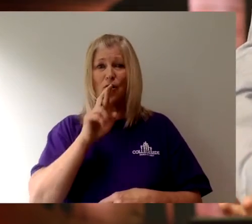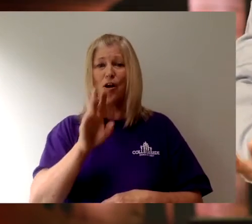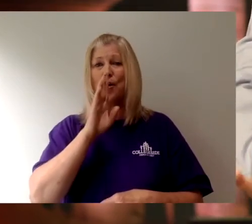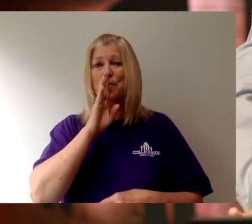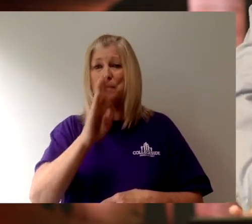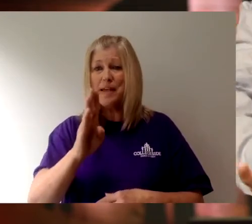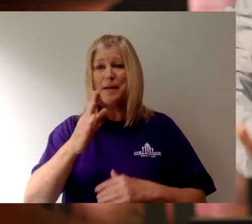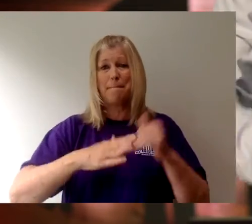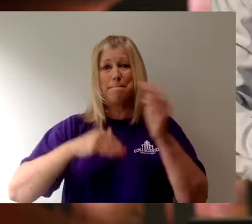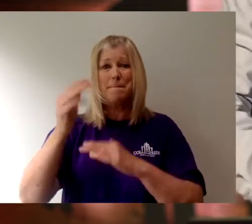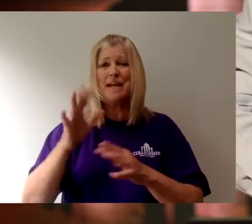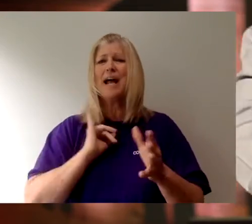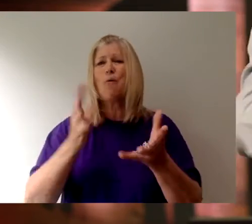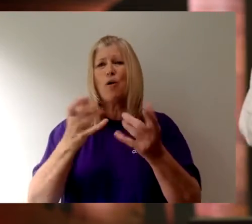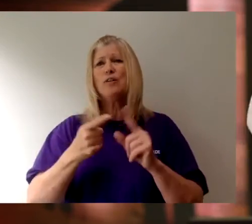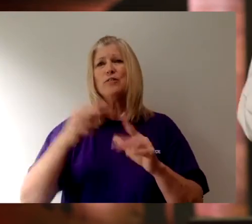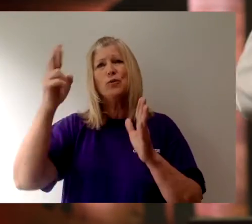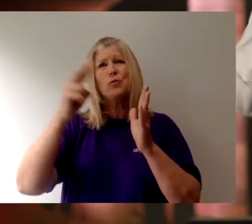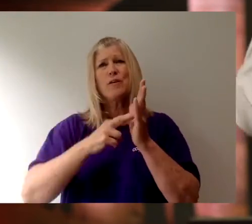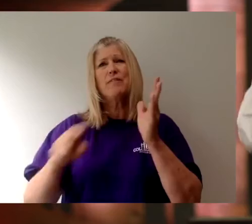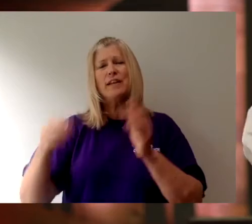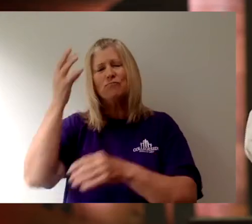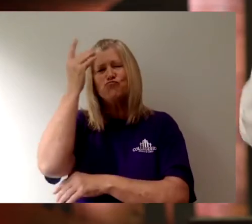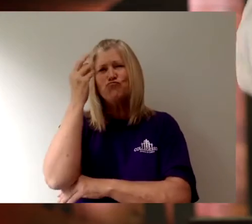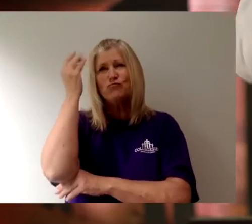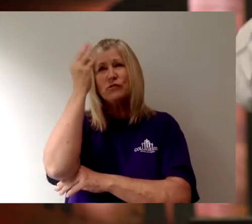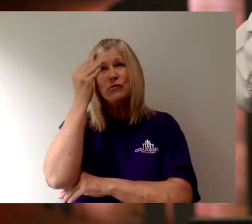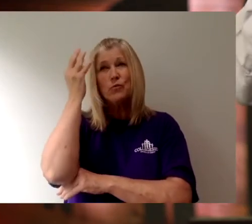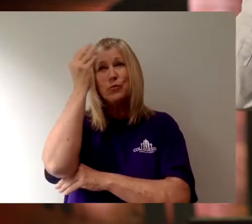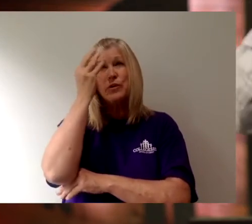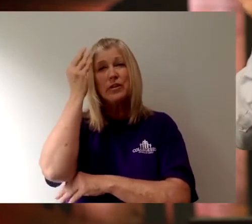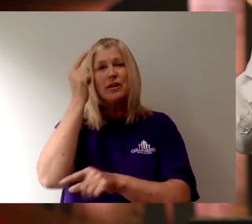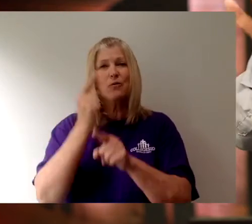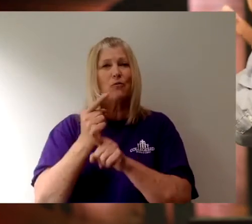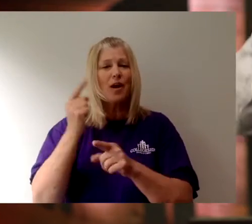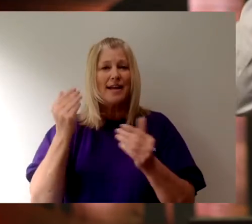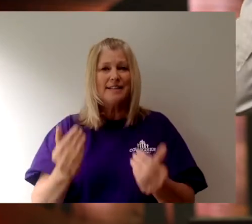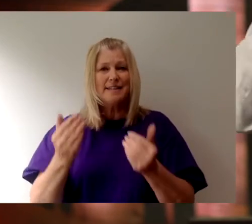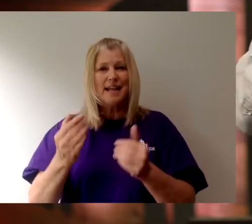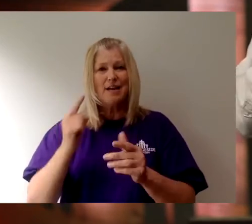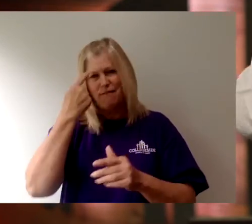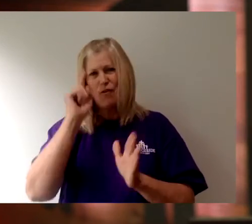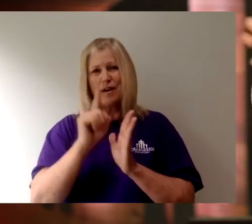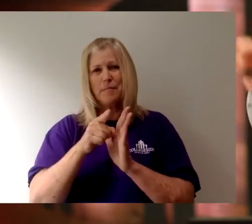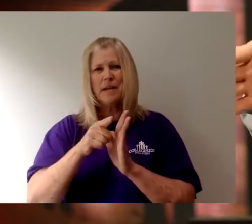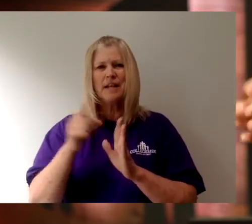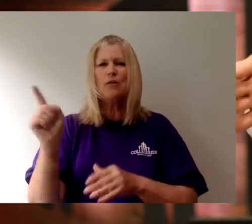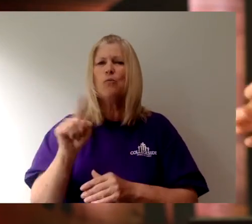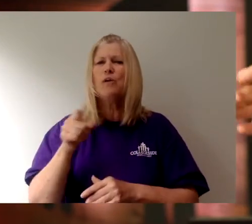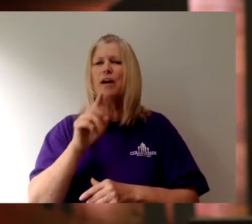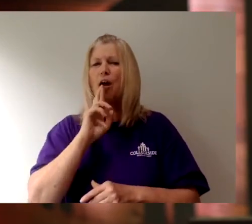being built. I want you to reflect for just a minute. Reflect right where you are for just a minute.